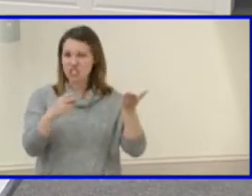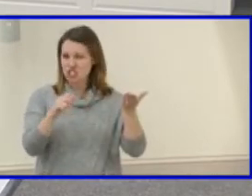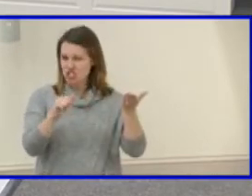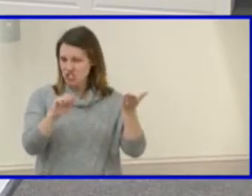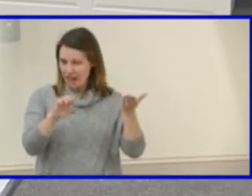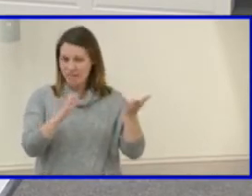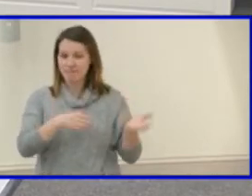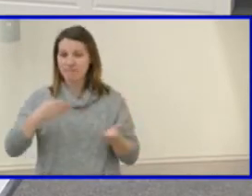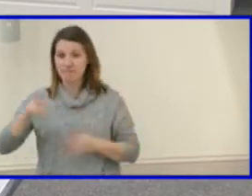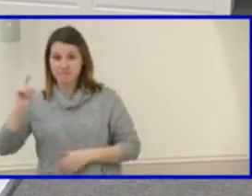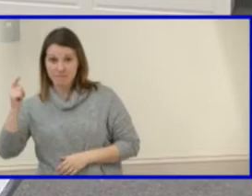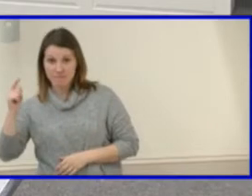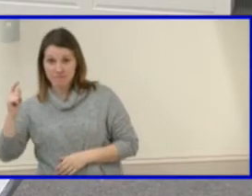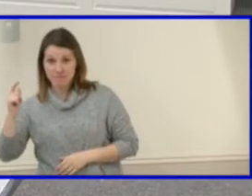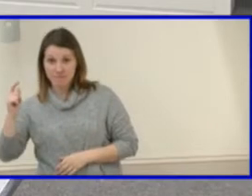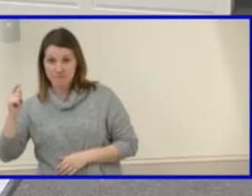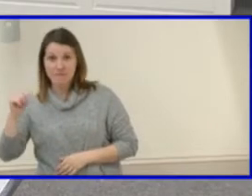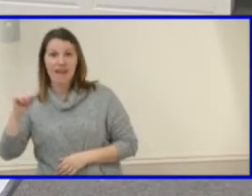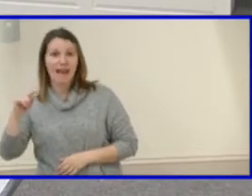Aye.